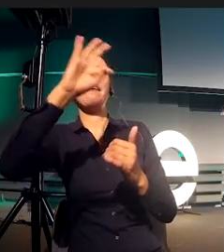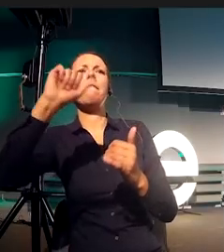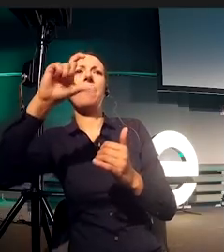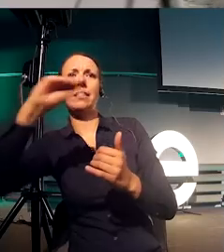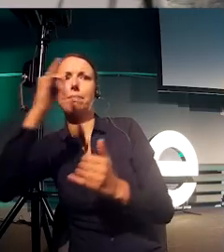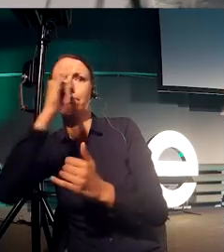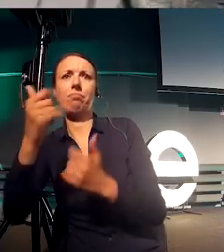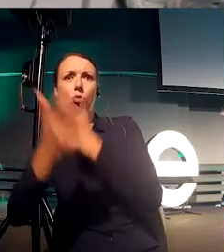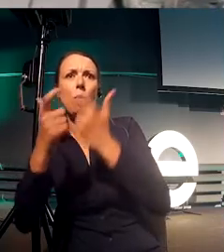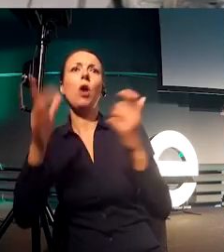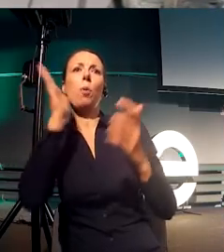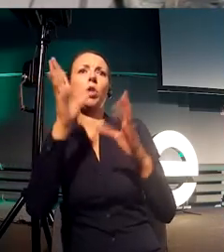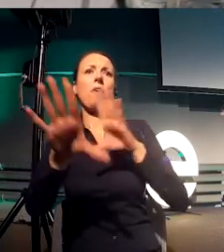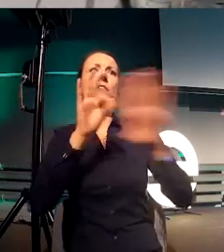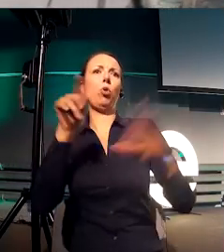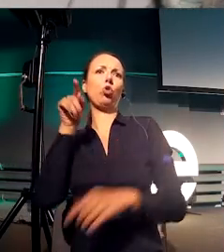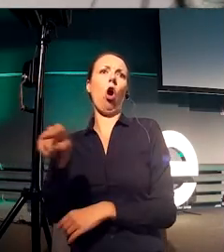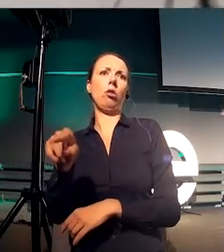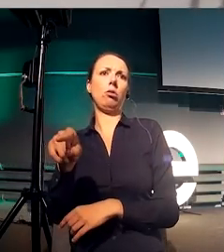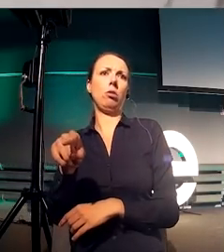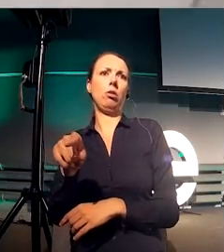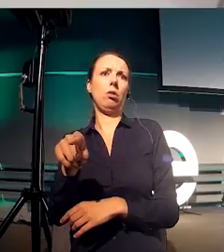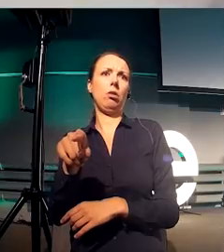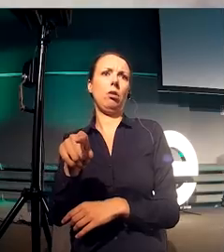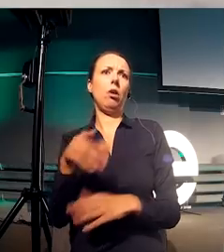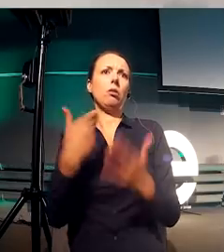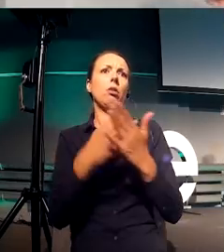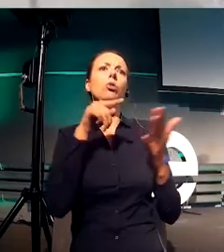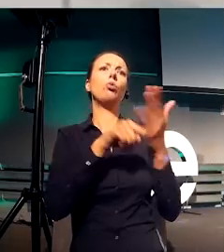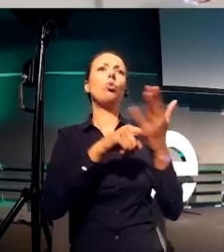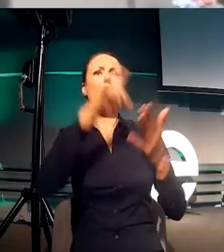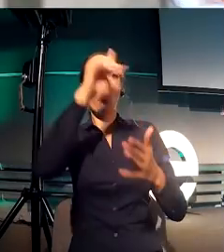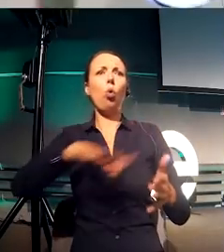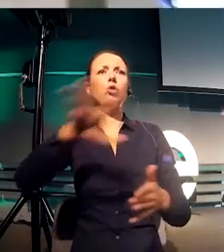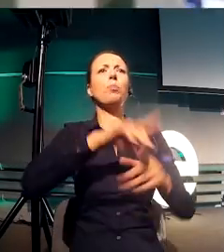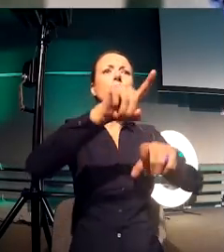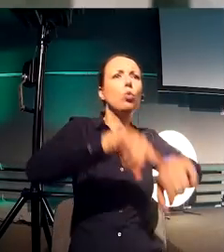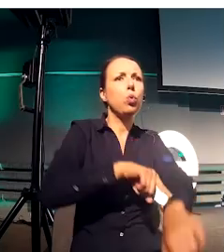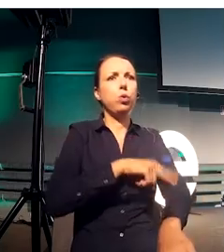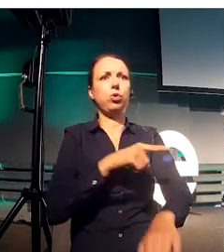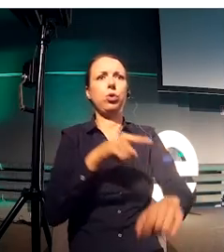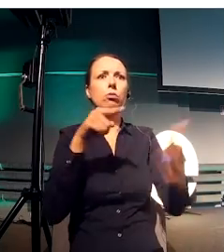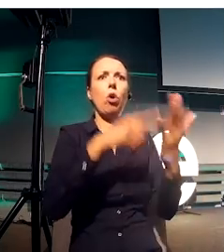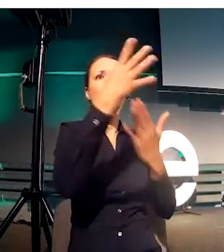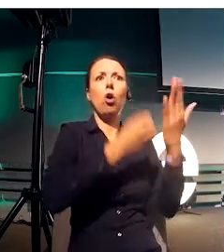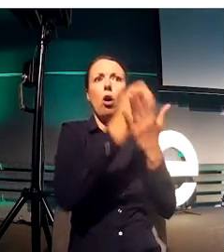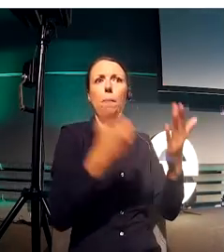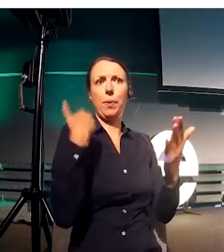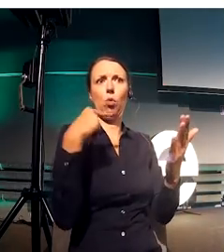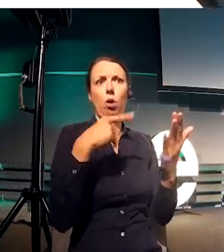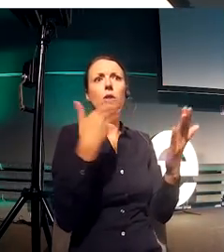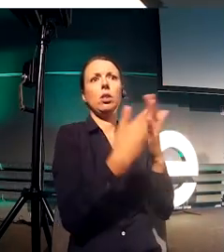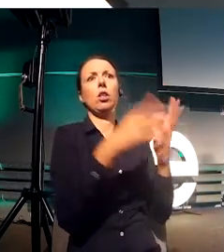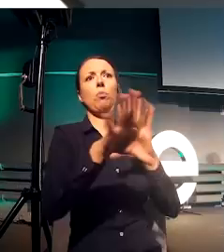best retention, the best engagement, and the best overall usage that helped us provide this for the rest of the 1